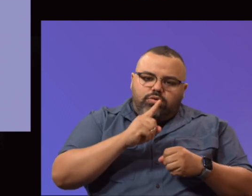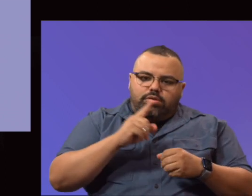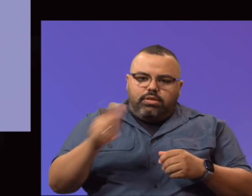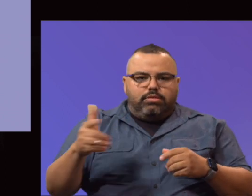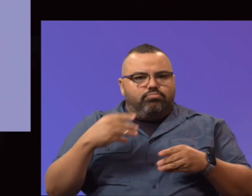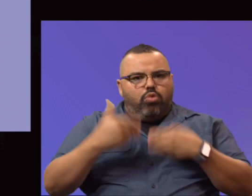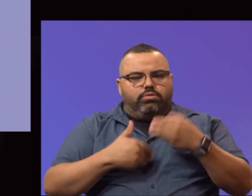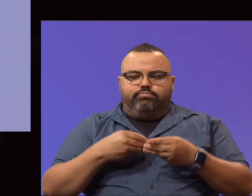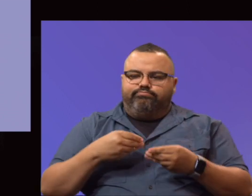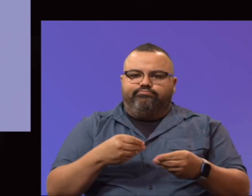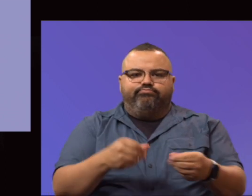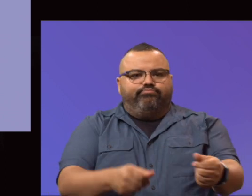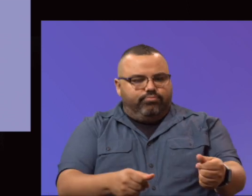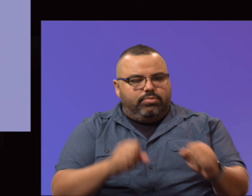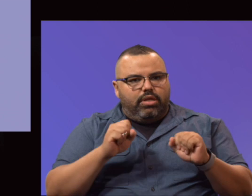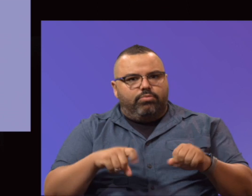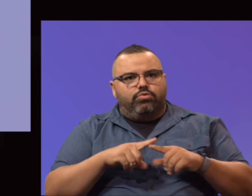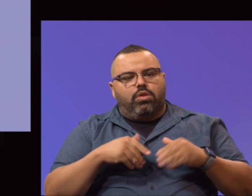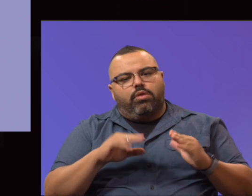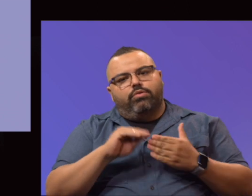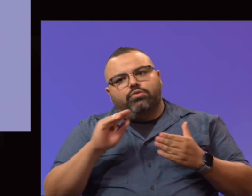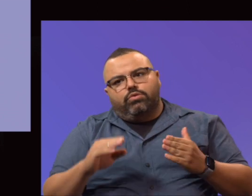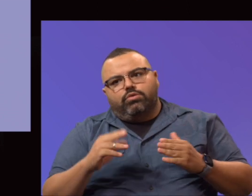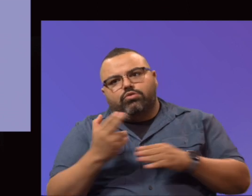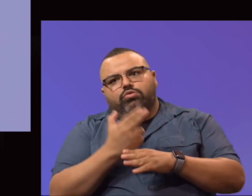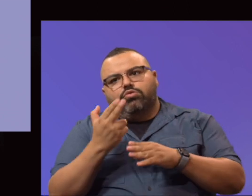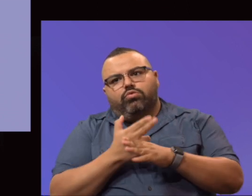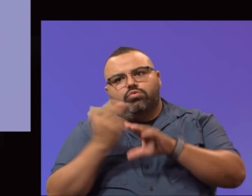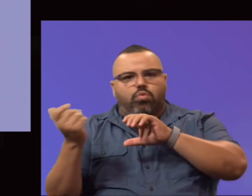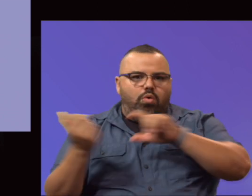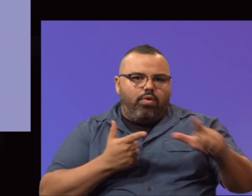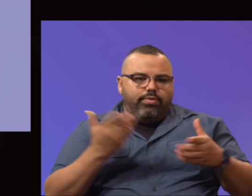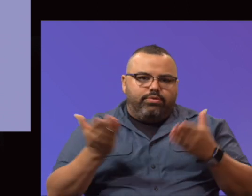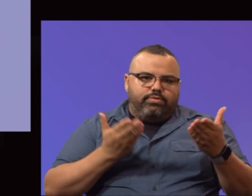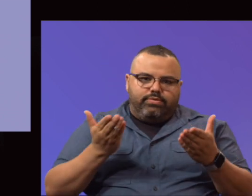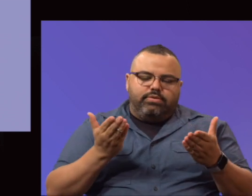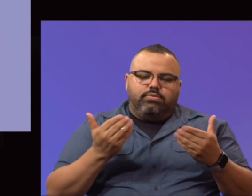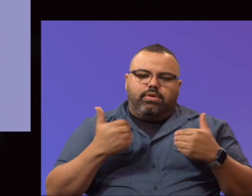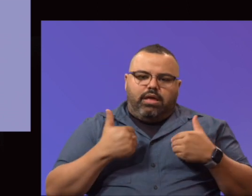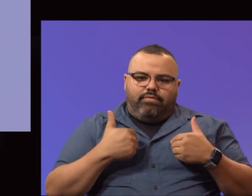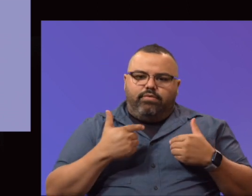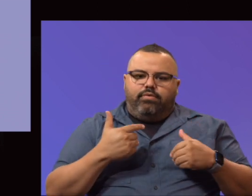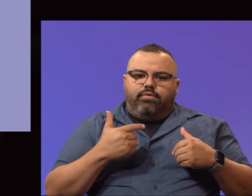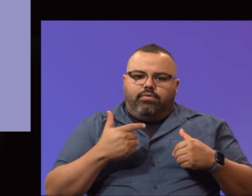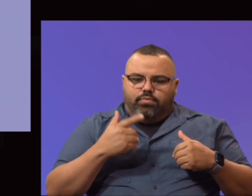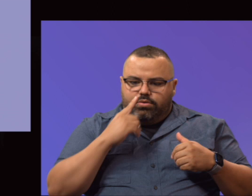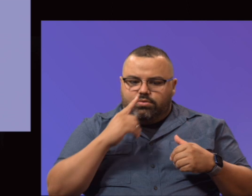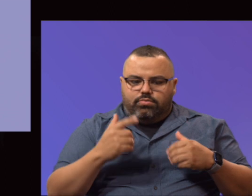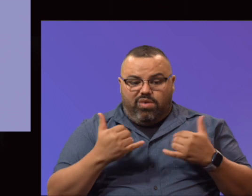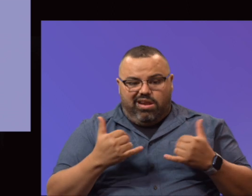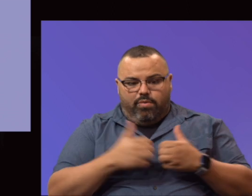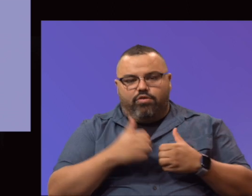seamless process of being able to allow our students to utilize all of the services that we have, which are primarily virtual